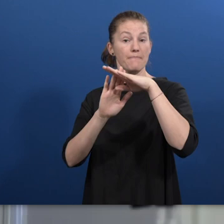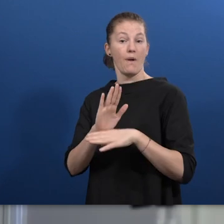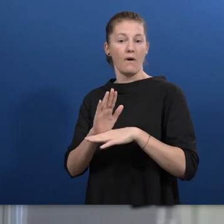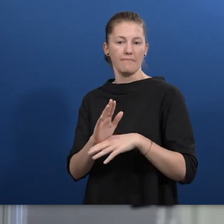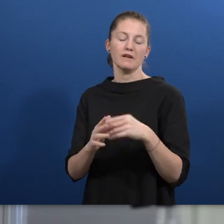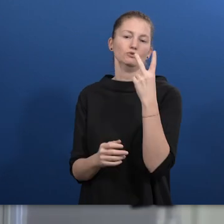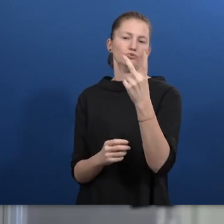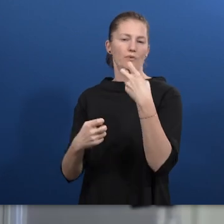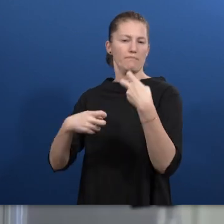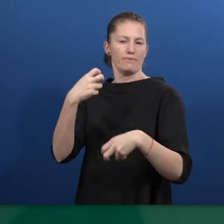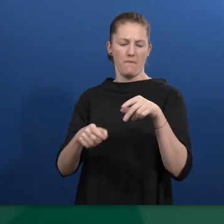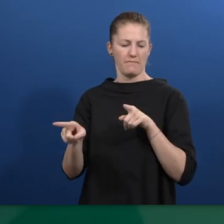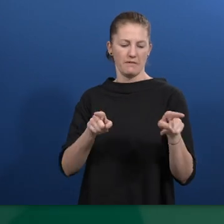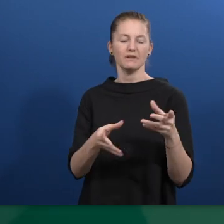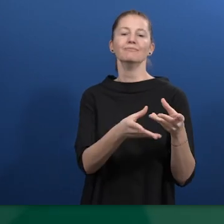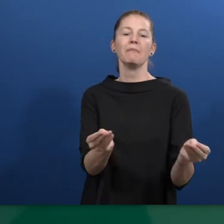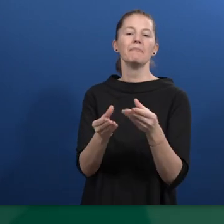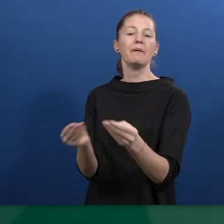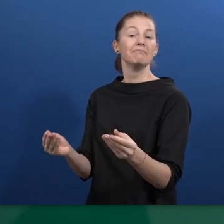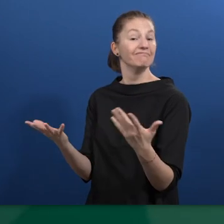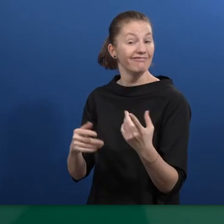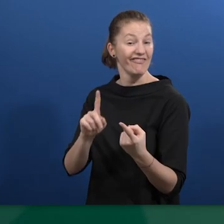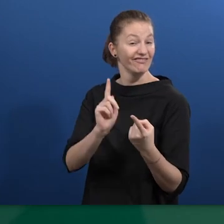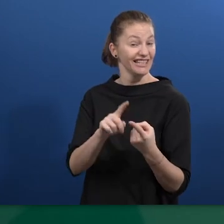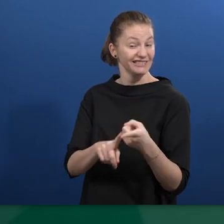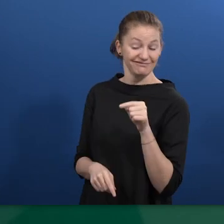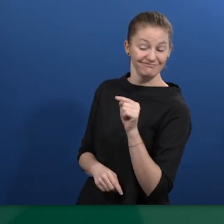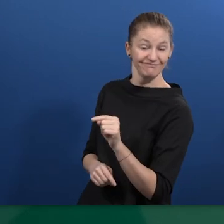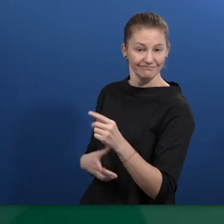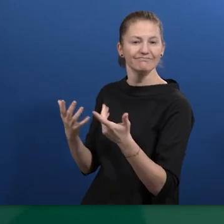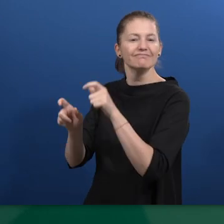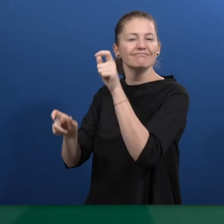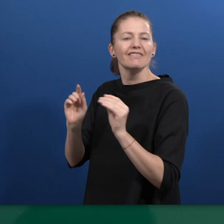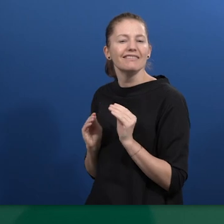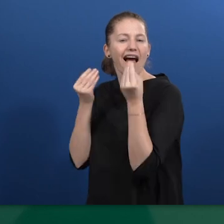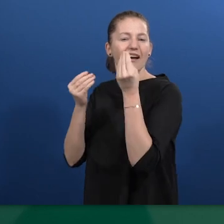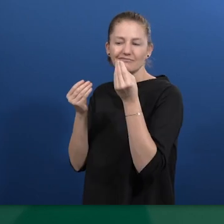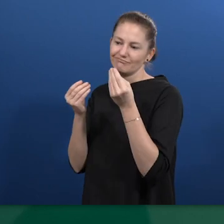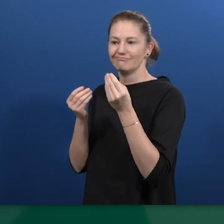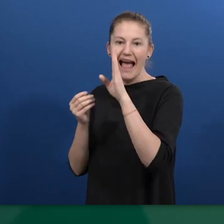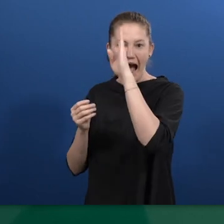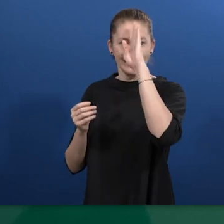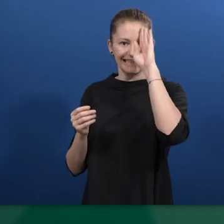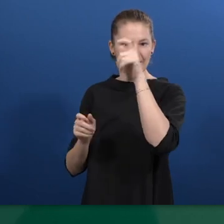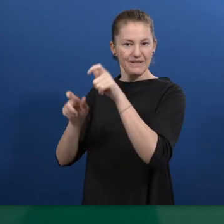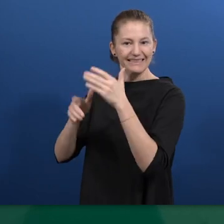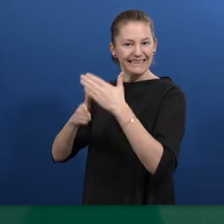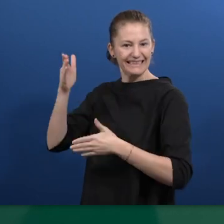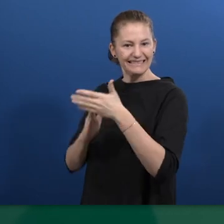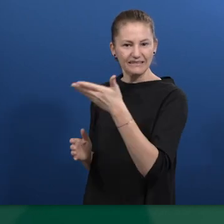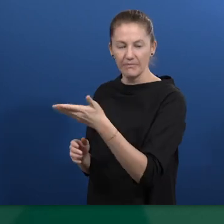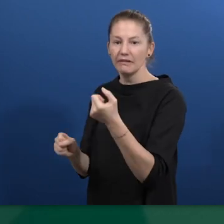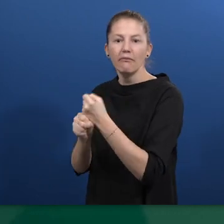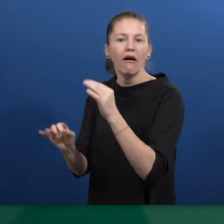problems. First, the unemployment rate of young academics with disabilities is relatively high. Second, companies are